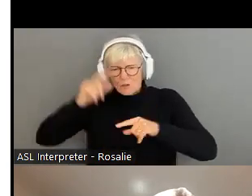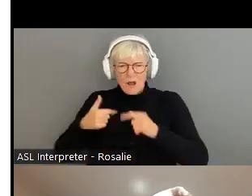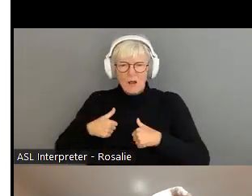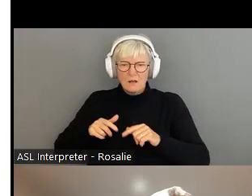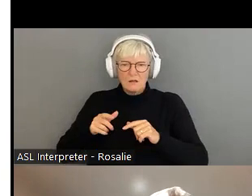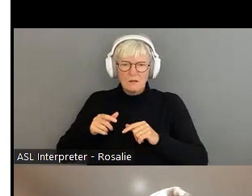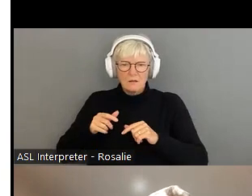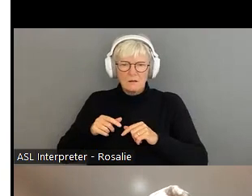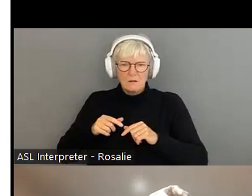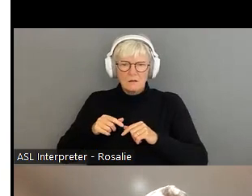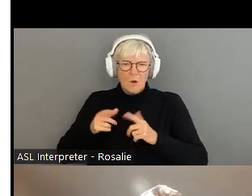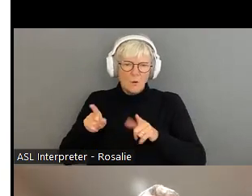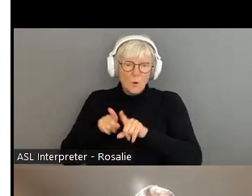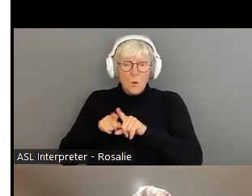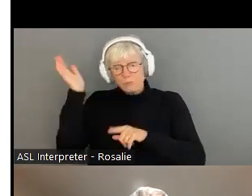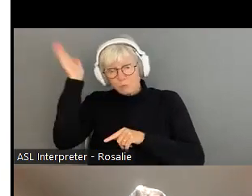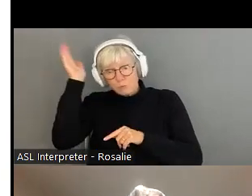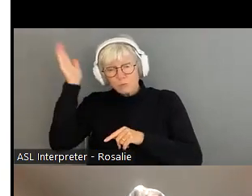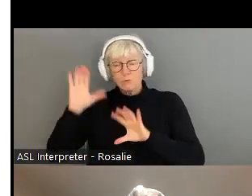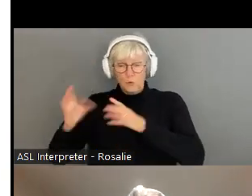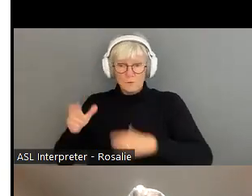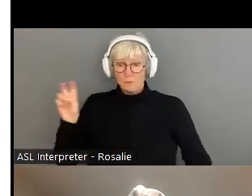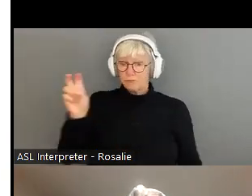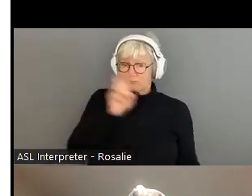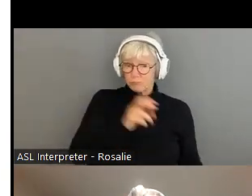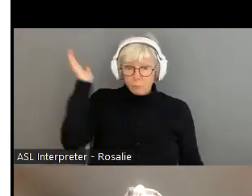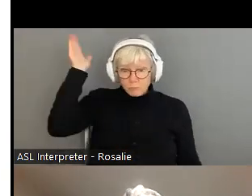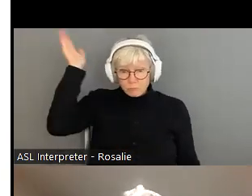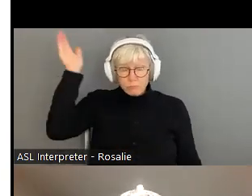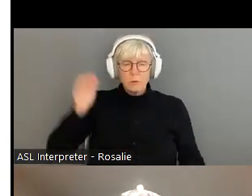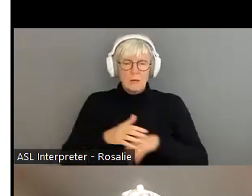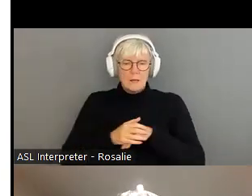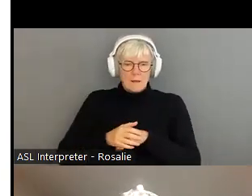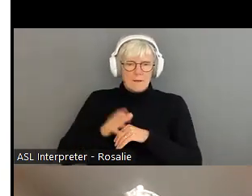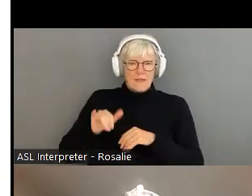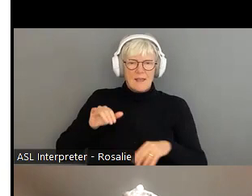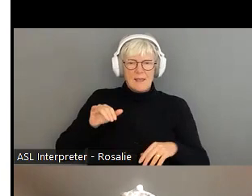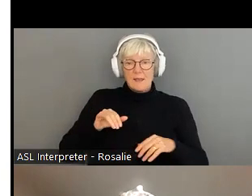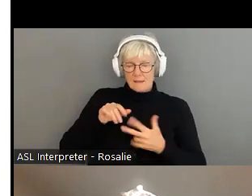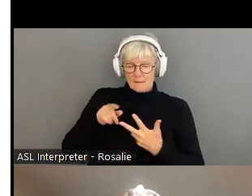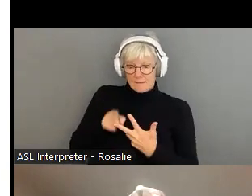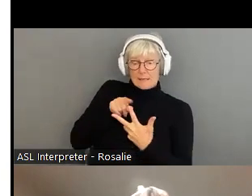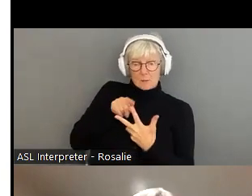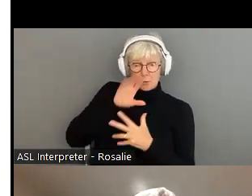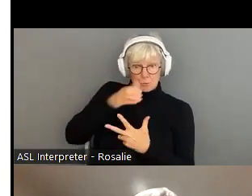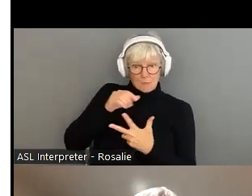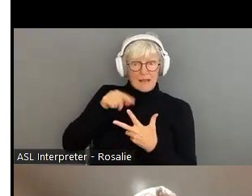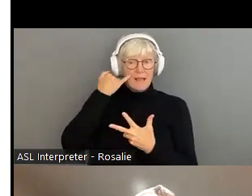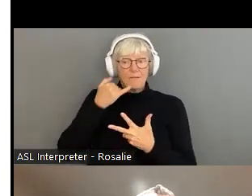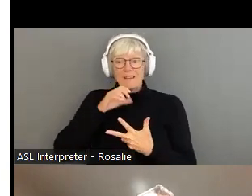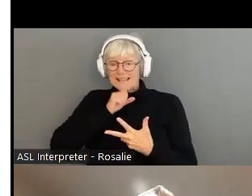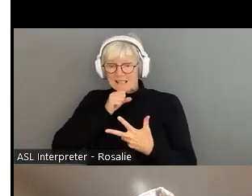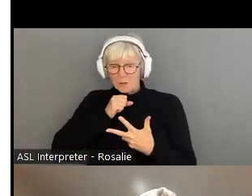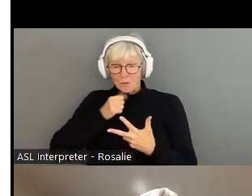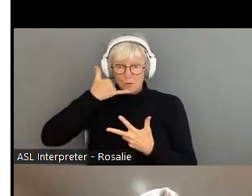So, yeah, basically, when, you know, if we, the FPIU, the Fraud Prevention Intake Unit, get a phone call from a senior victim,